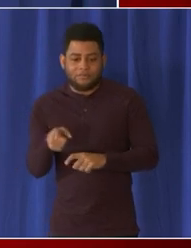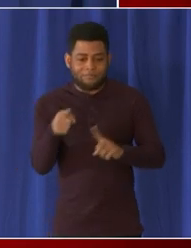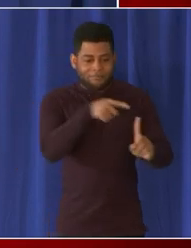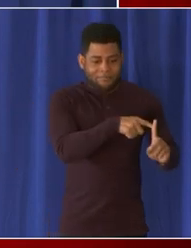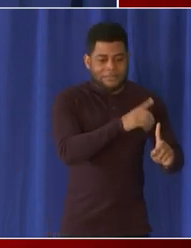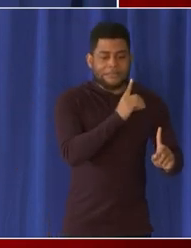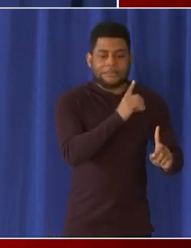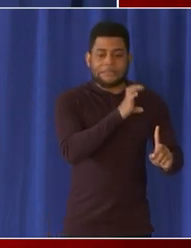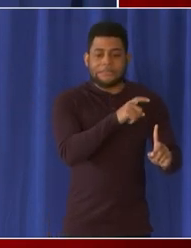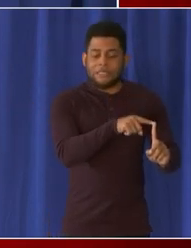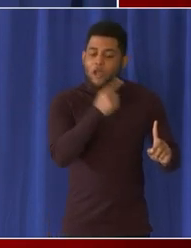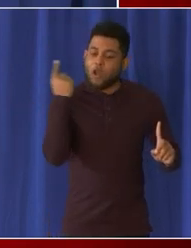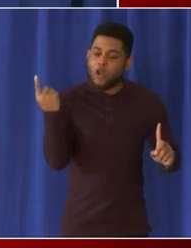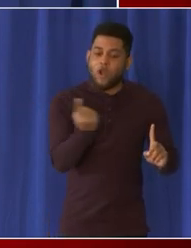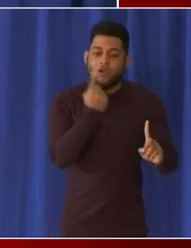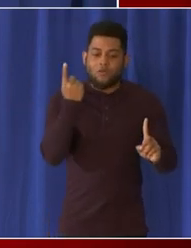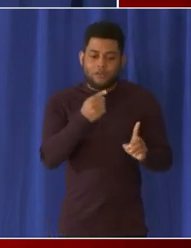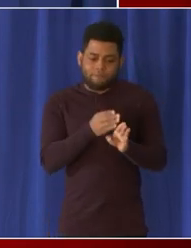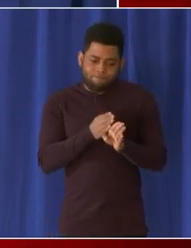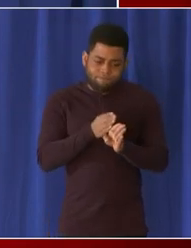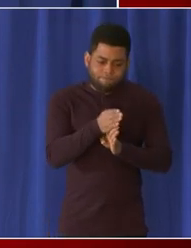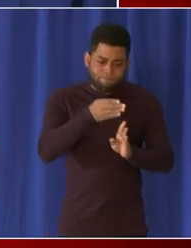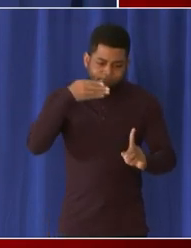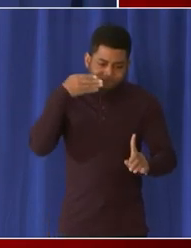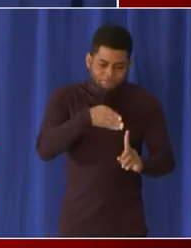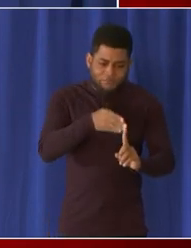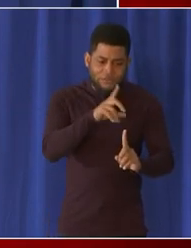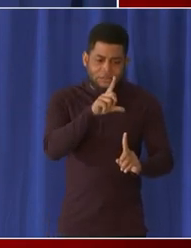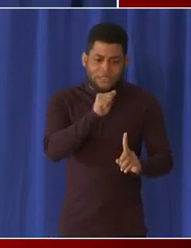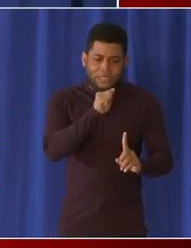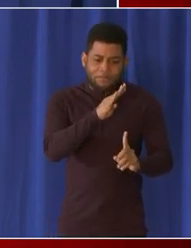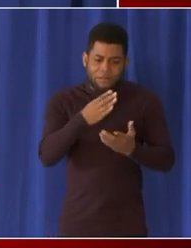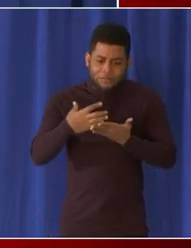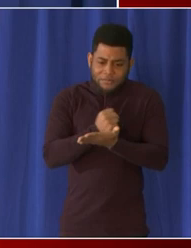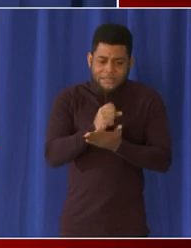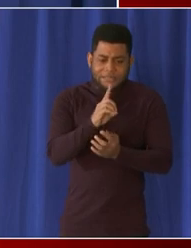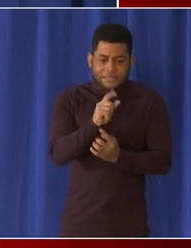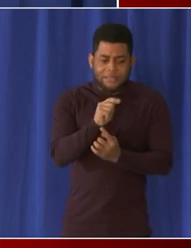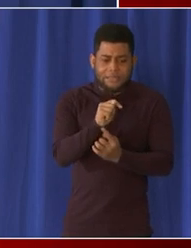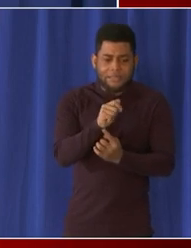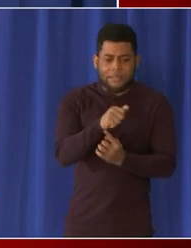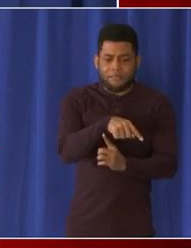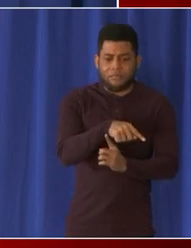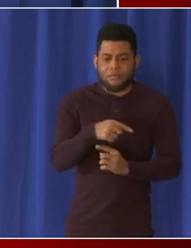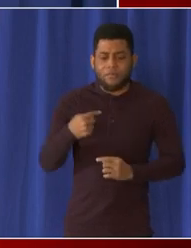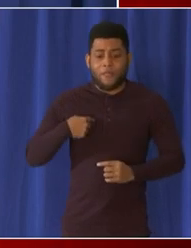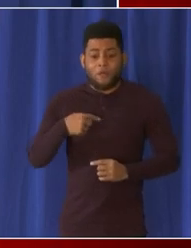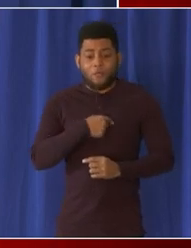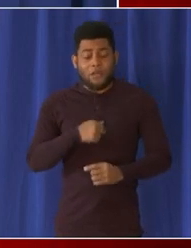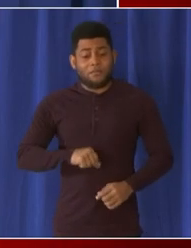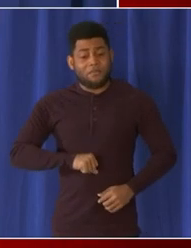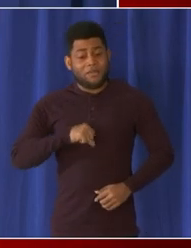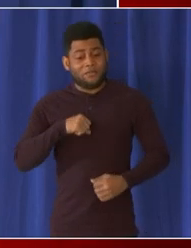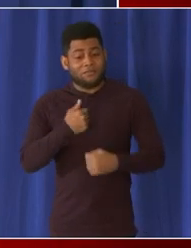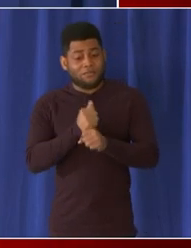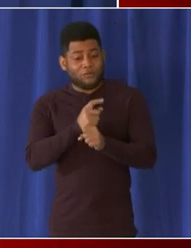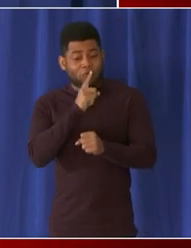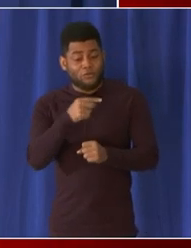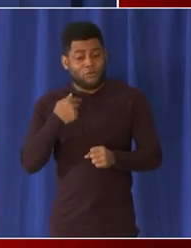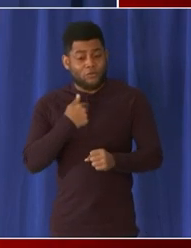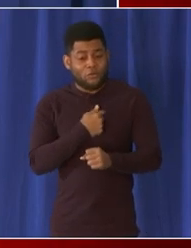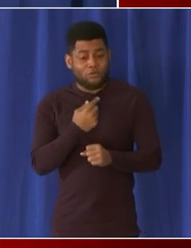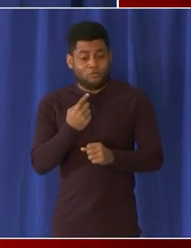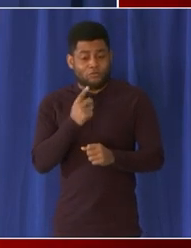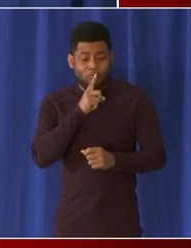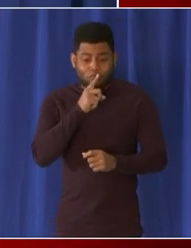and our lab reported data we've made pcrs available since the very beginning and so we we take a lot of you know pride in making sure that we're using